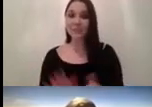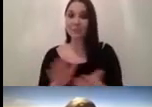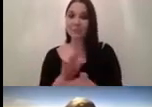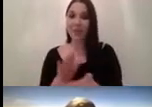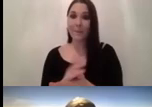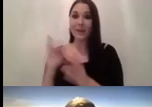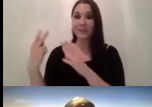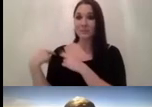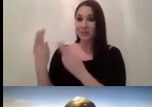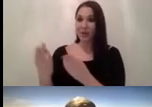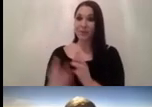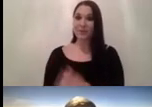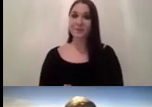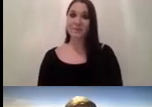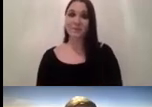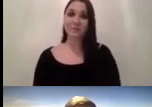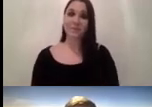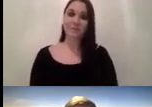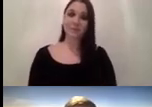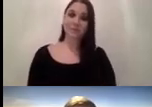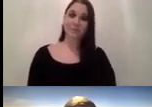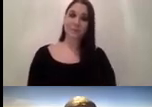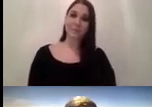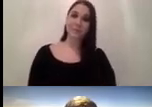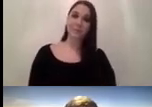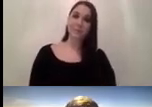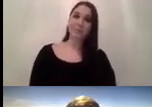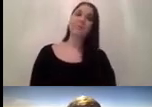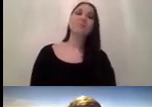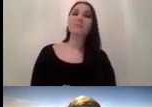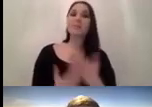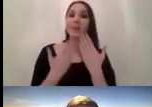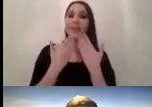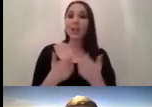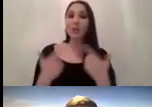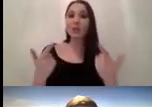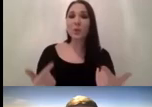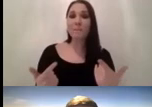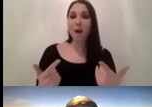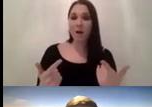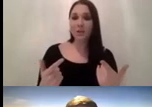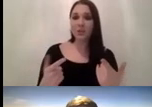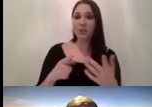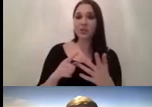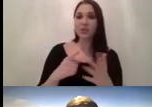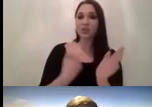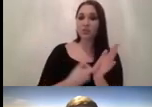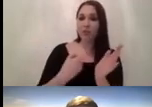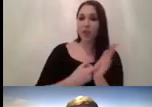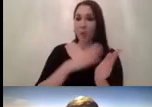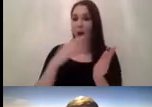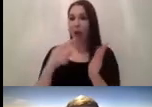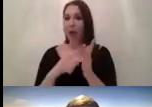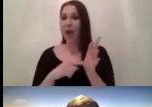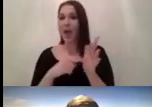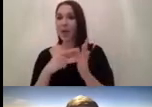take it away here thank you so much anthony yeah um thanks also to rodrigo and john lee for the talks beforehand